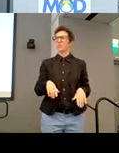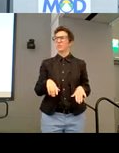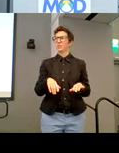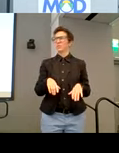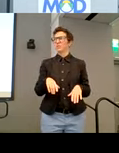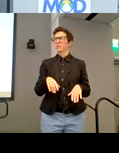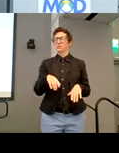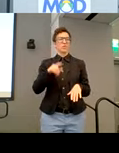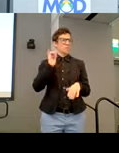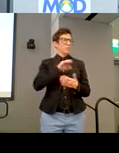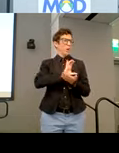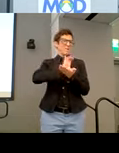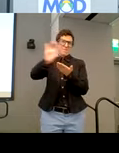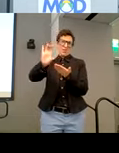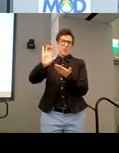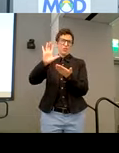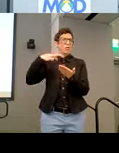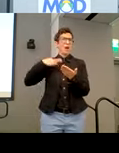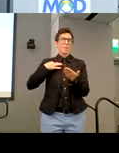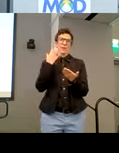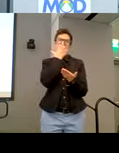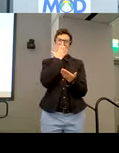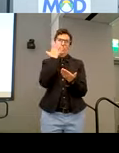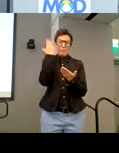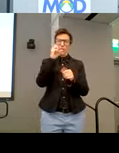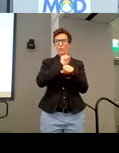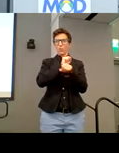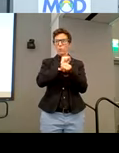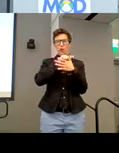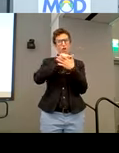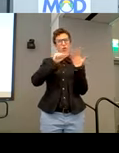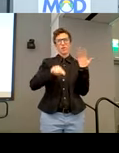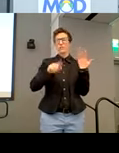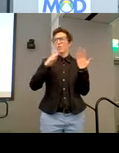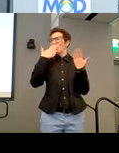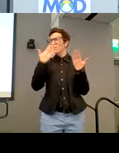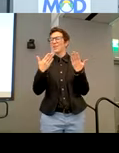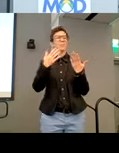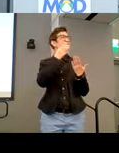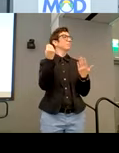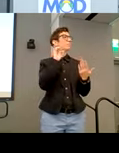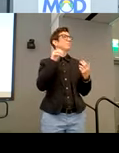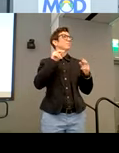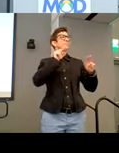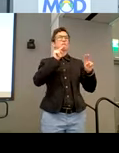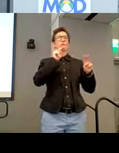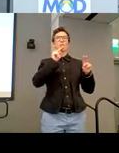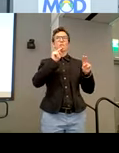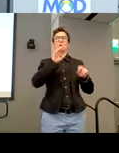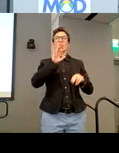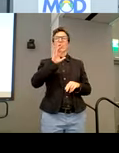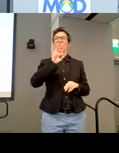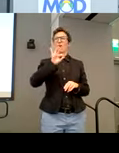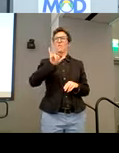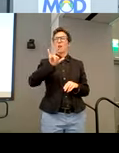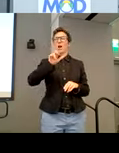to, to have funded you for that project. Uh, and you did a great job implementing it. So, so thank you. And we look forward to, uh, awarding the FY 23 grants,